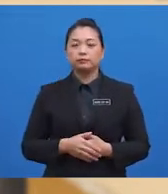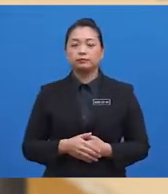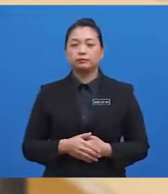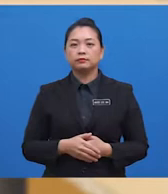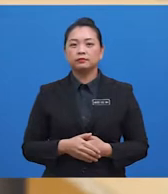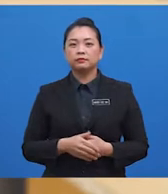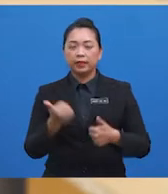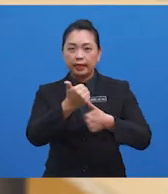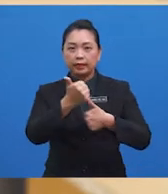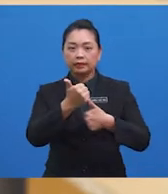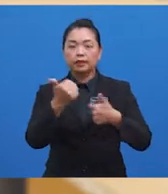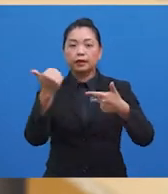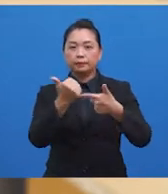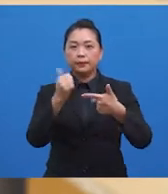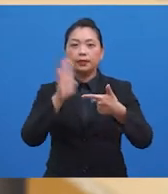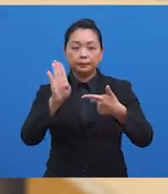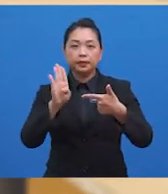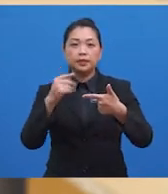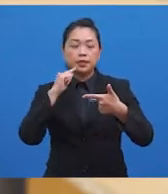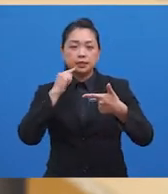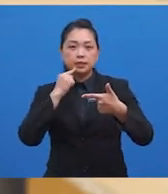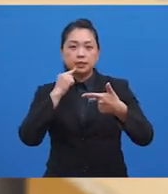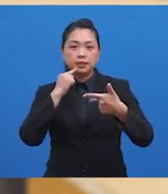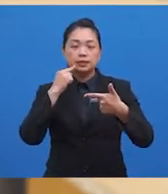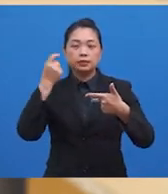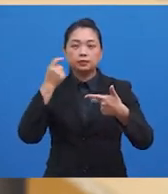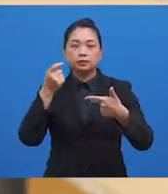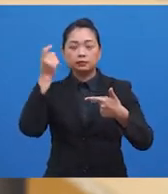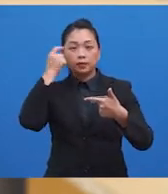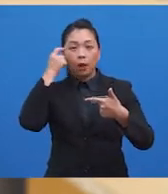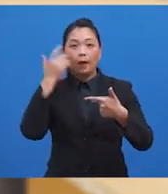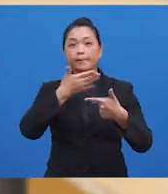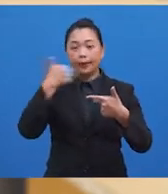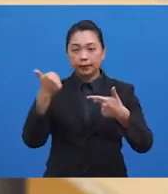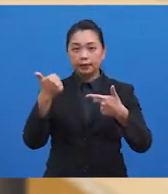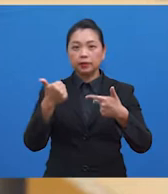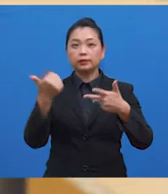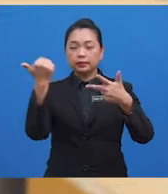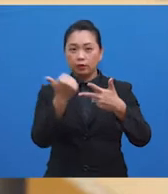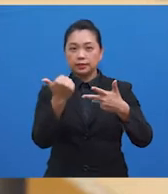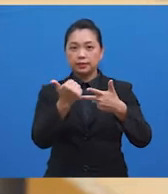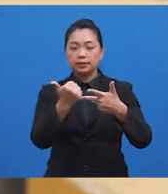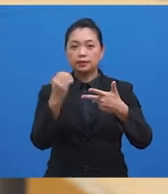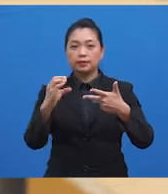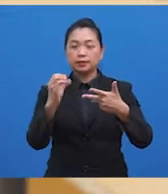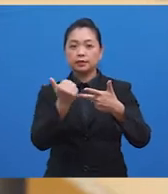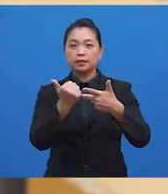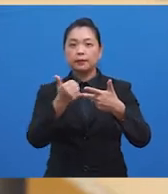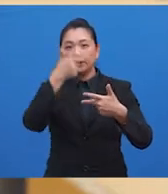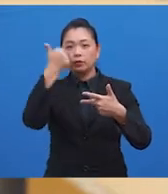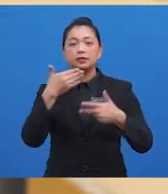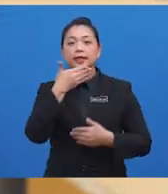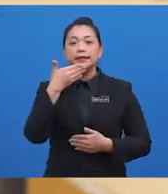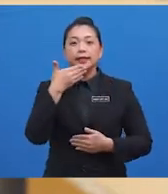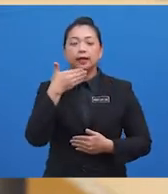Or B, because serious drug addicts have developed tolerance to the drugs they are taking? Or C, because